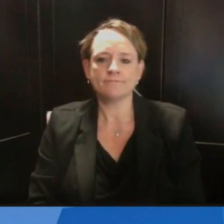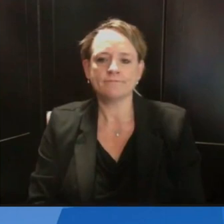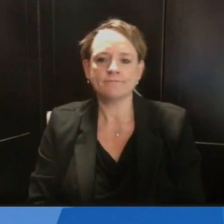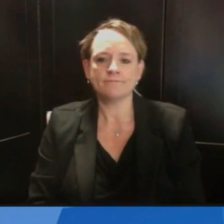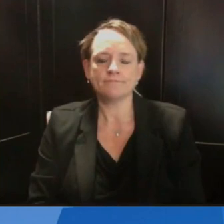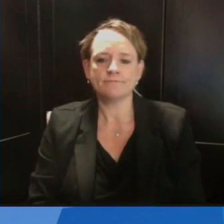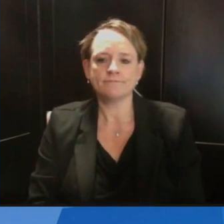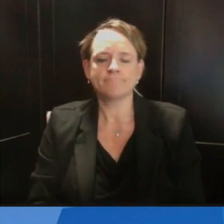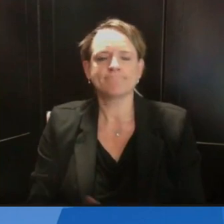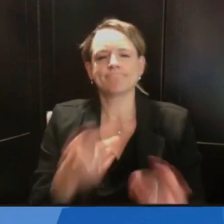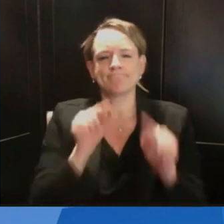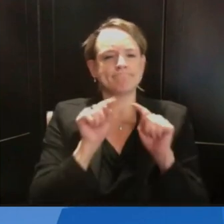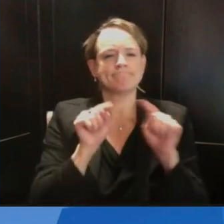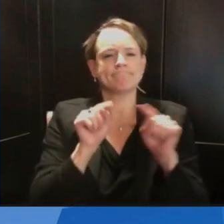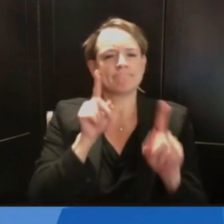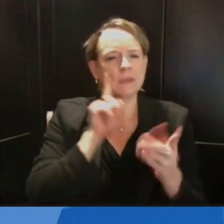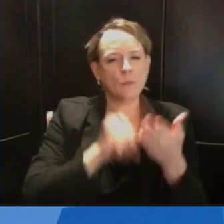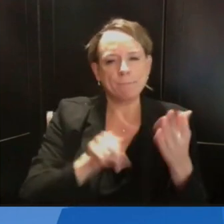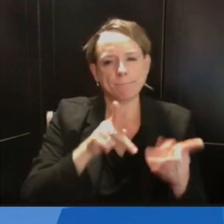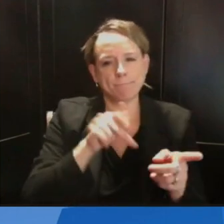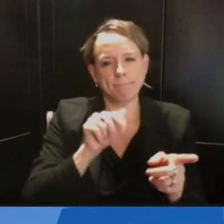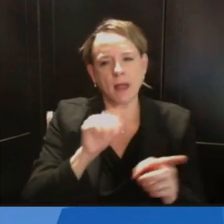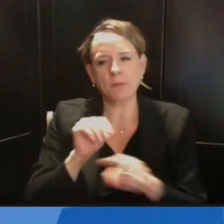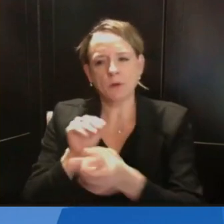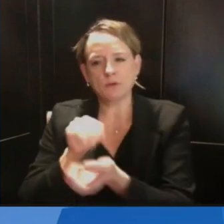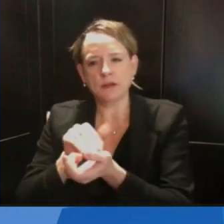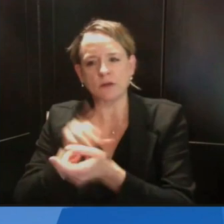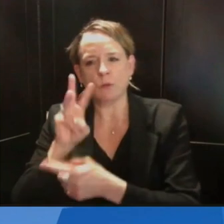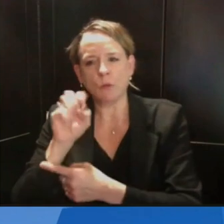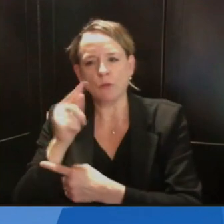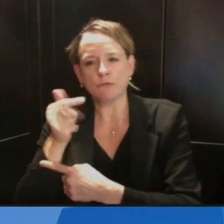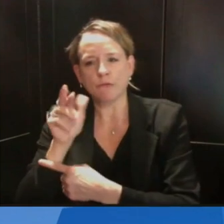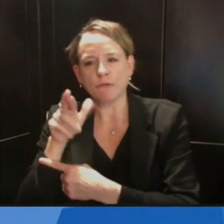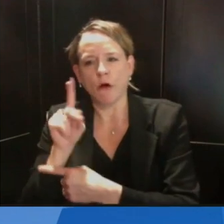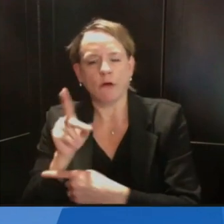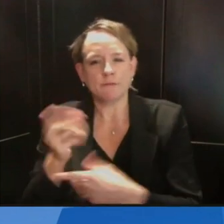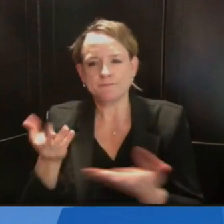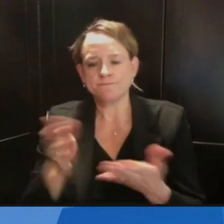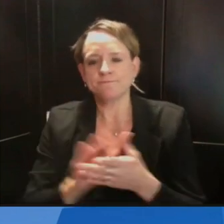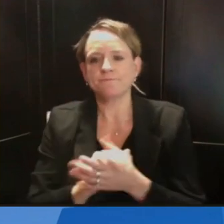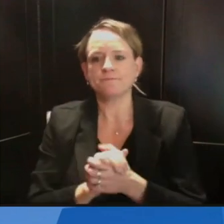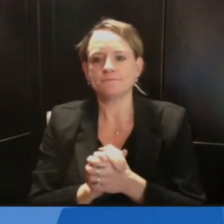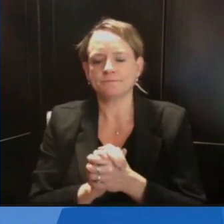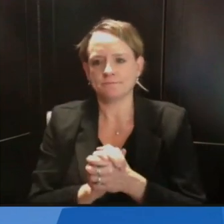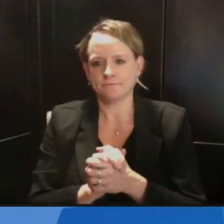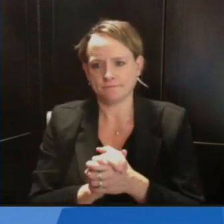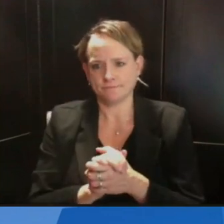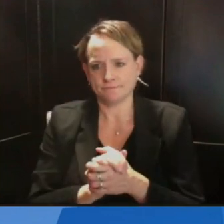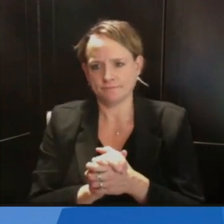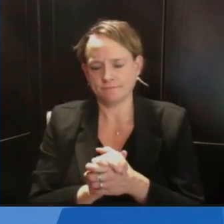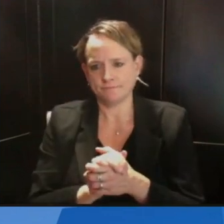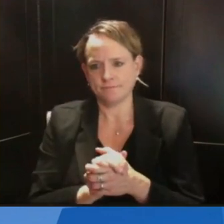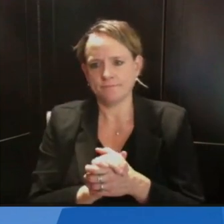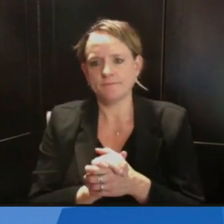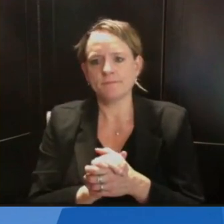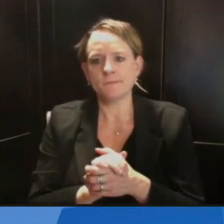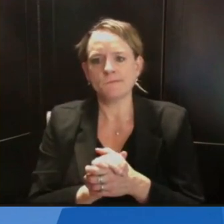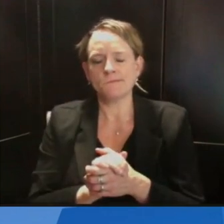way. Obviously, we've seen statewide the Wisconsin Hospital Association is reporting a new kind of peak in